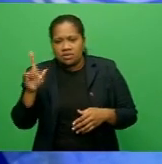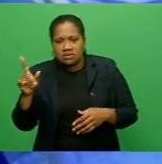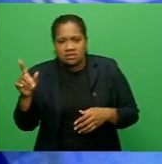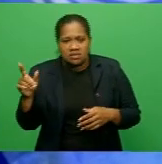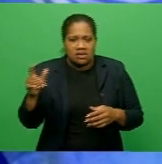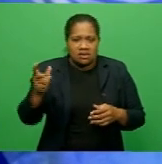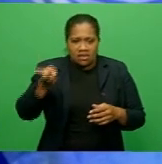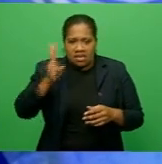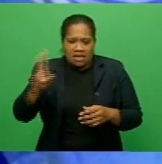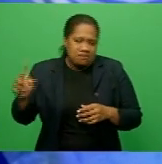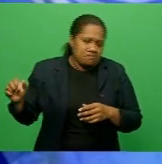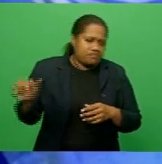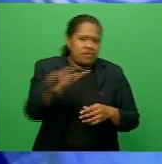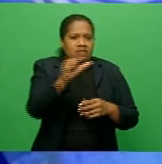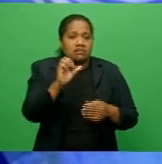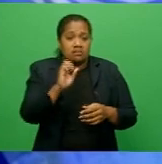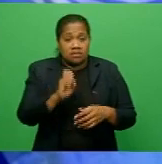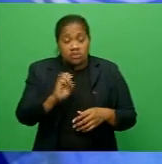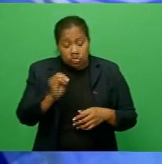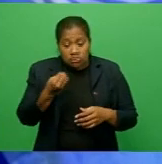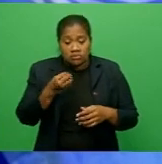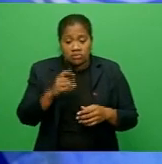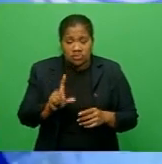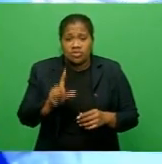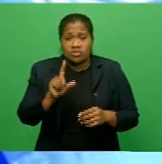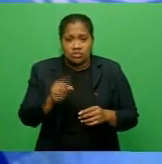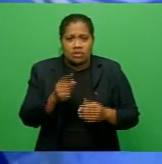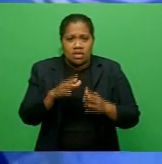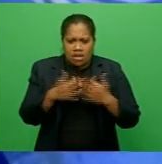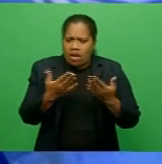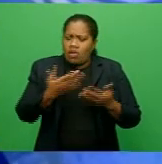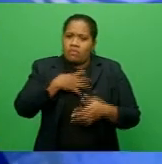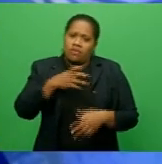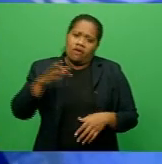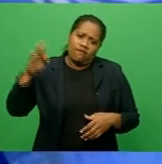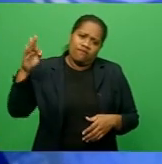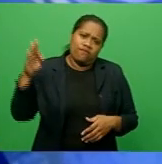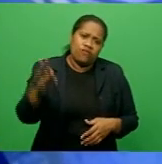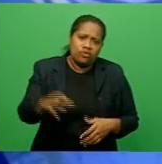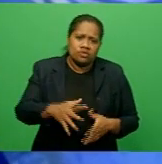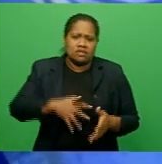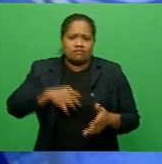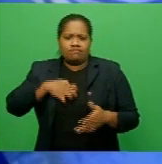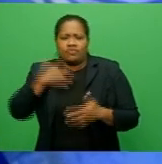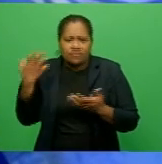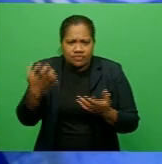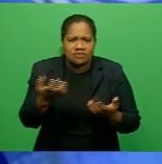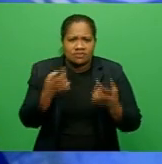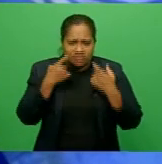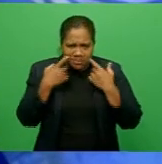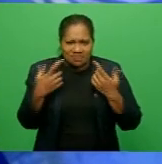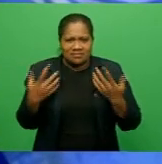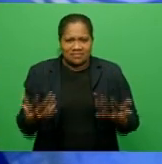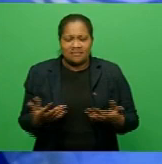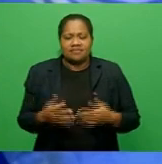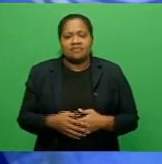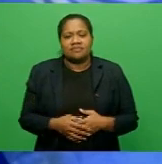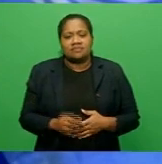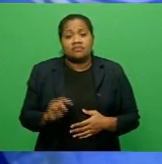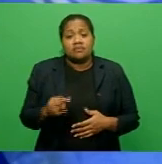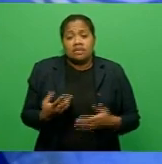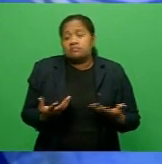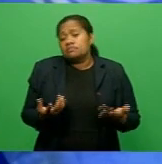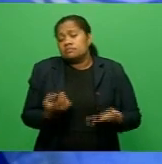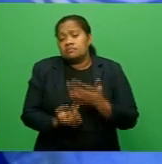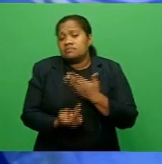already doing so with growing force and fury. This is an epic policy test, but ultimately